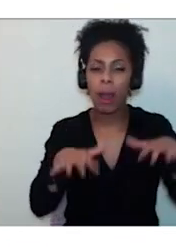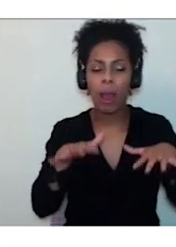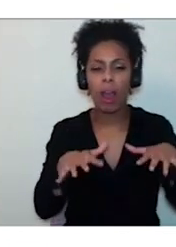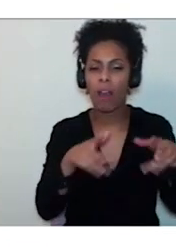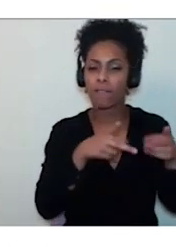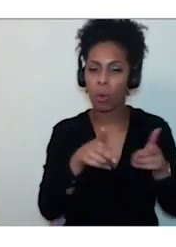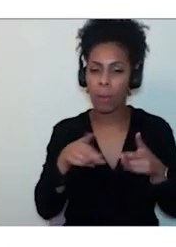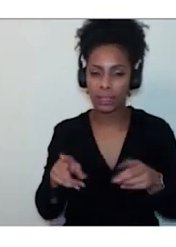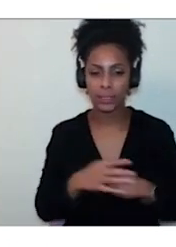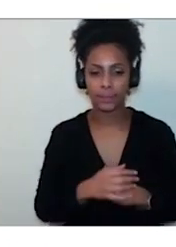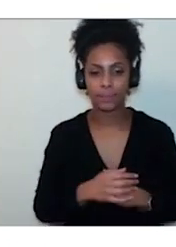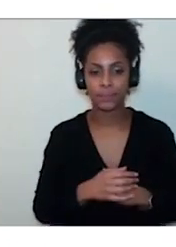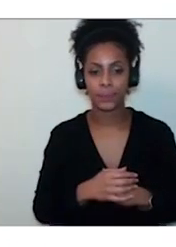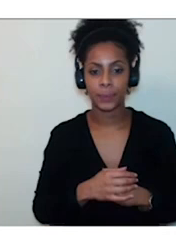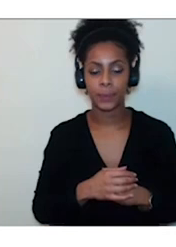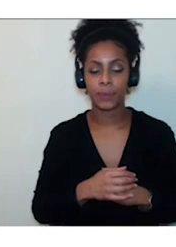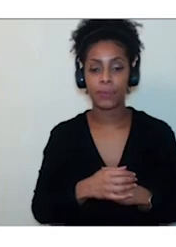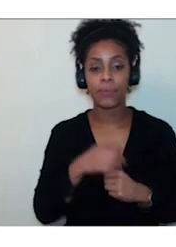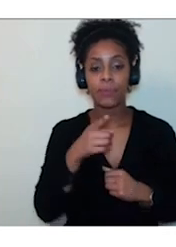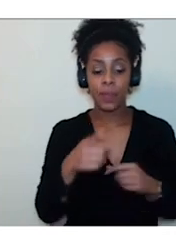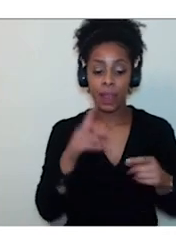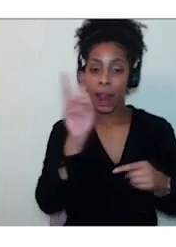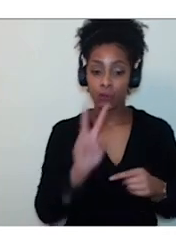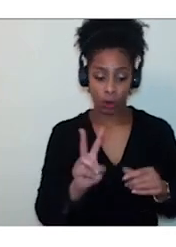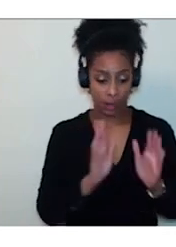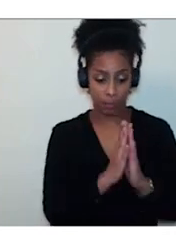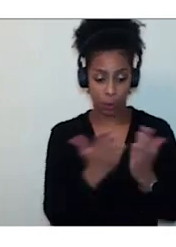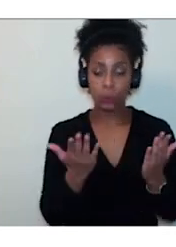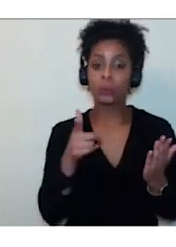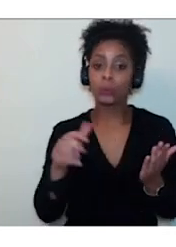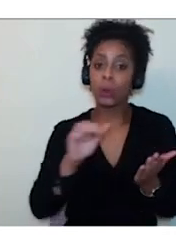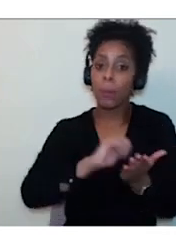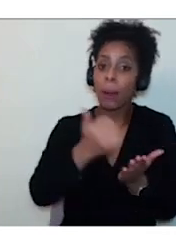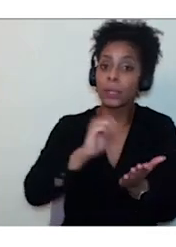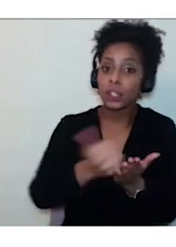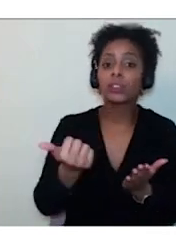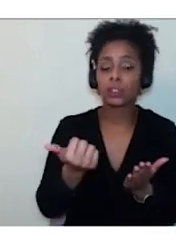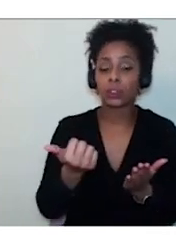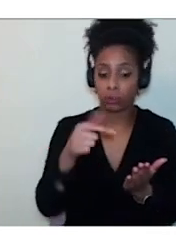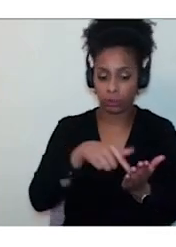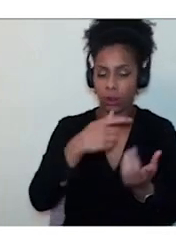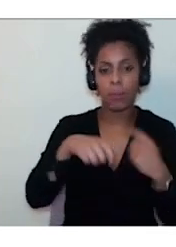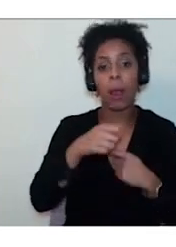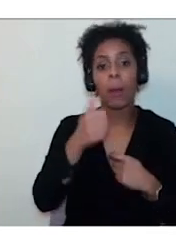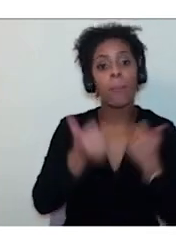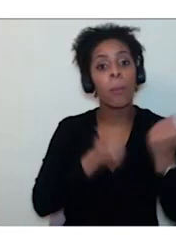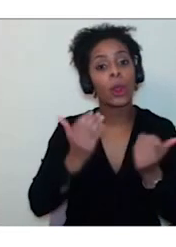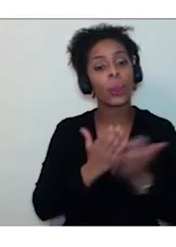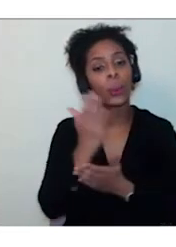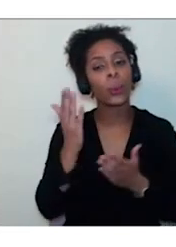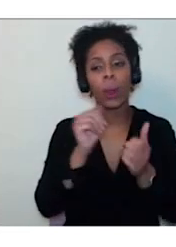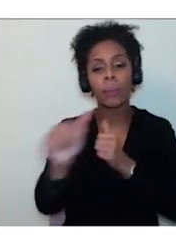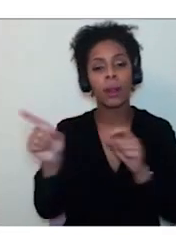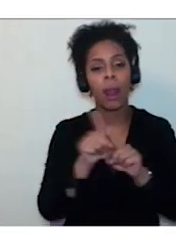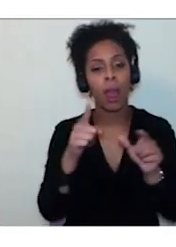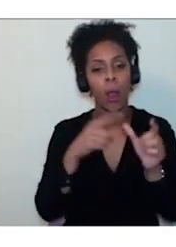Publishing electronic books with audio narrative has become popularized by services like Audible, and EPUB is undoubtedly the